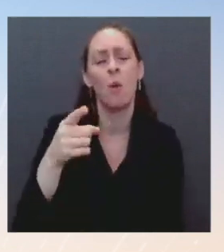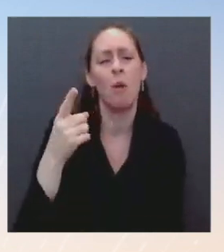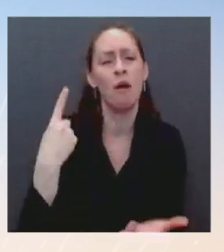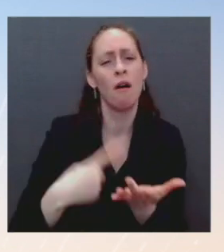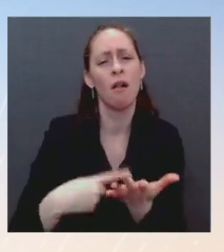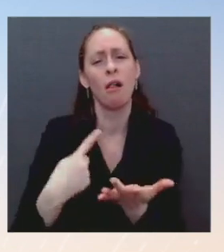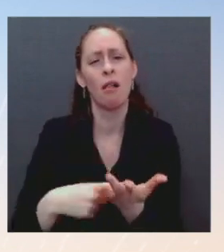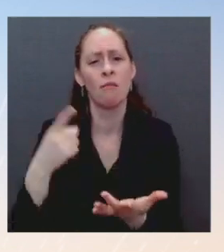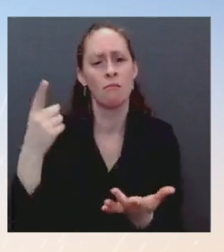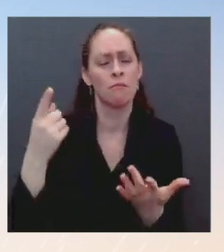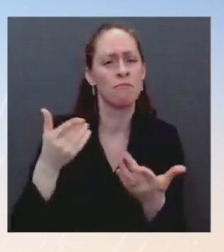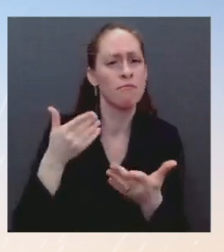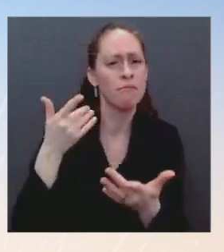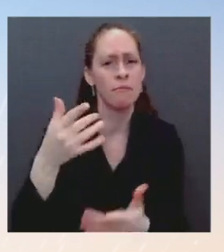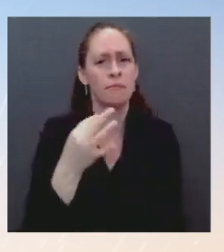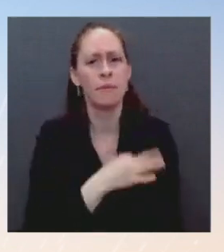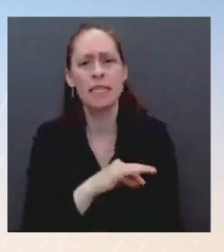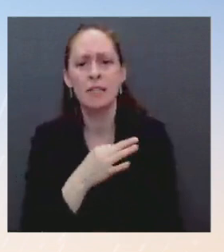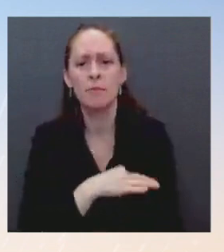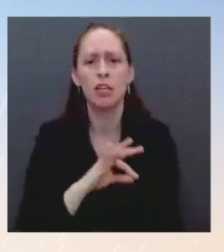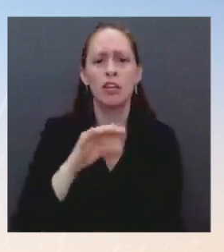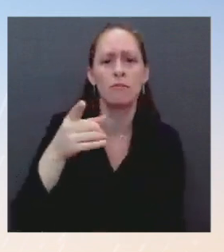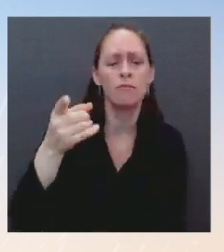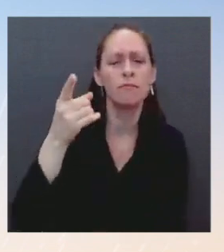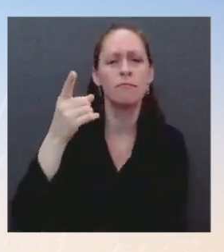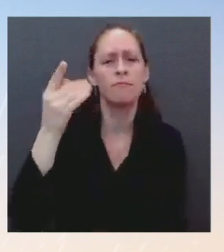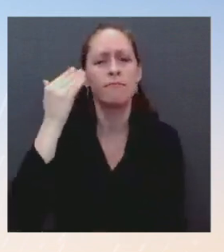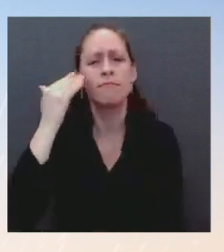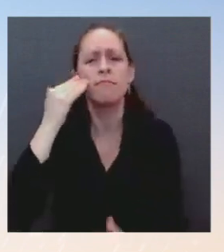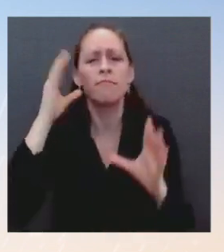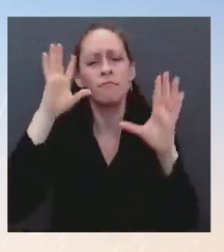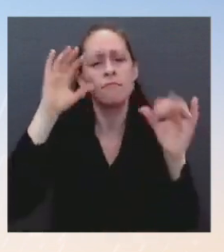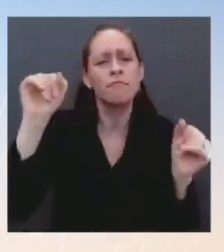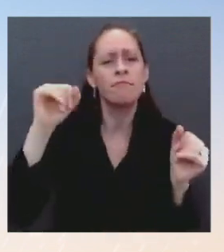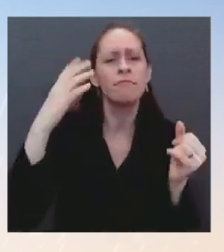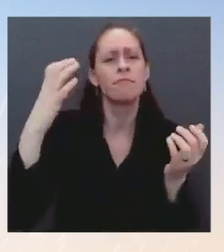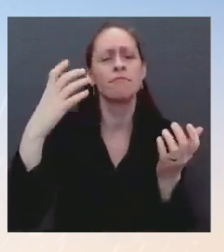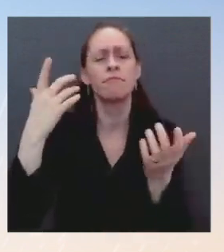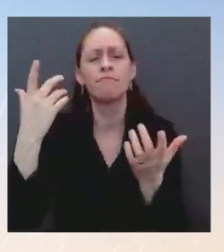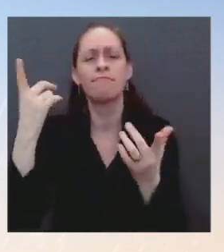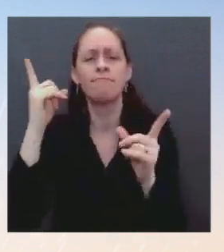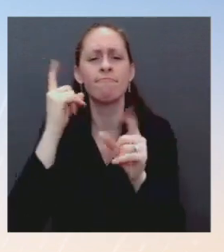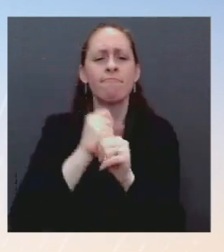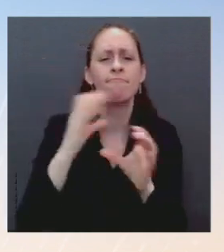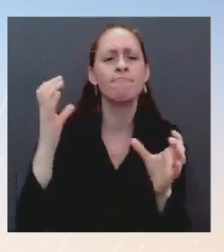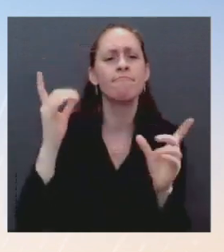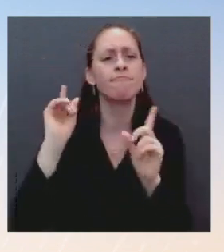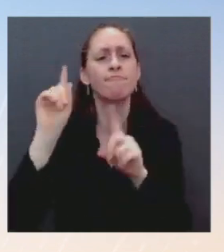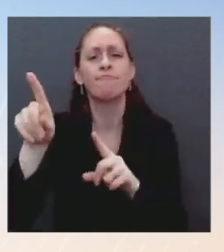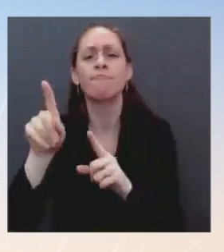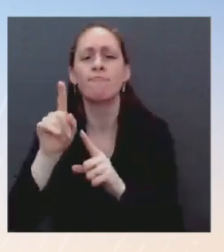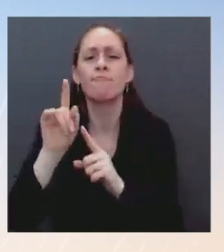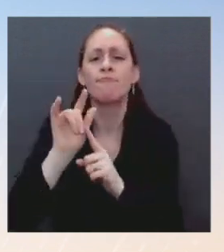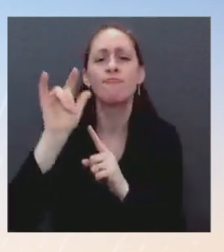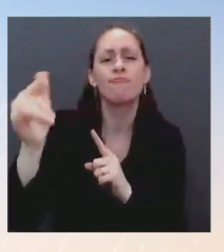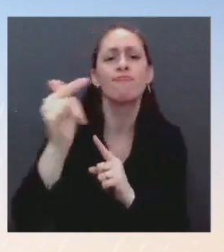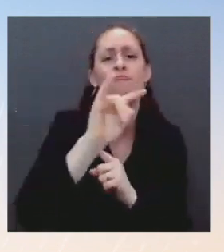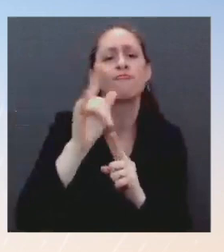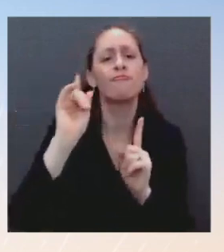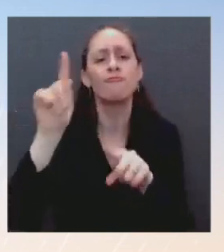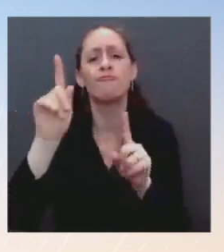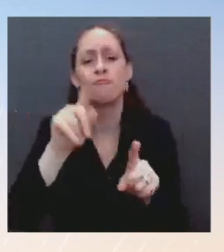more? I know that he talked about that last week, that he wanted to get out and, you know, be face-to-face with people. Is that what this is about? That's part of it.